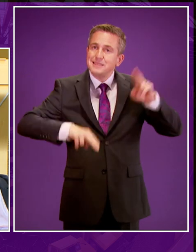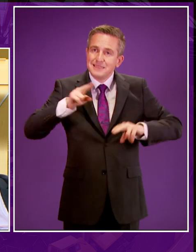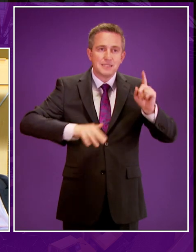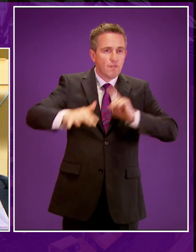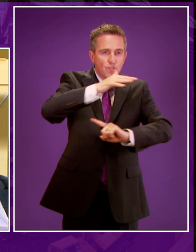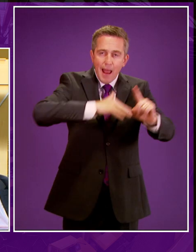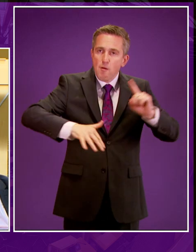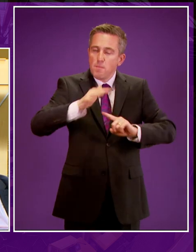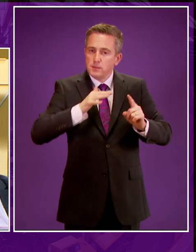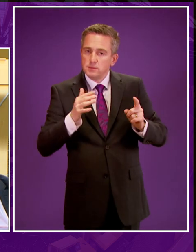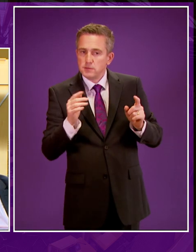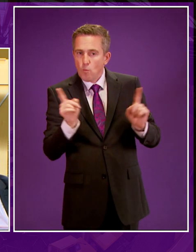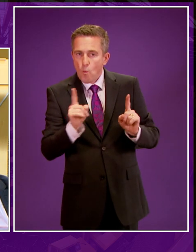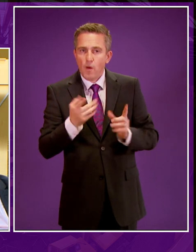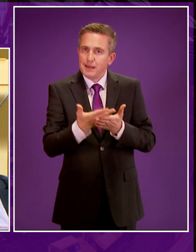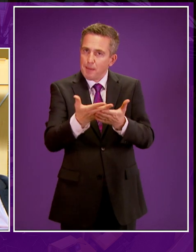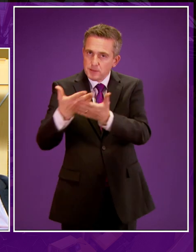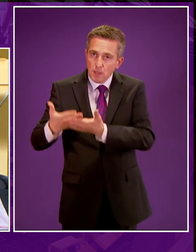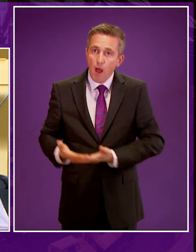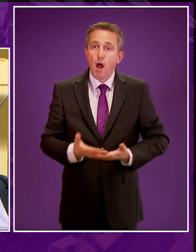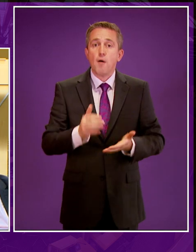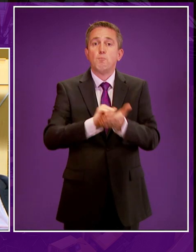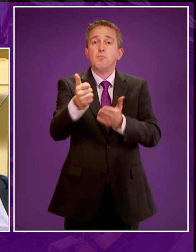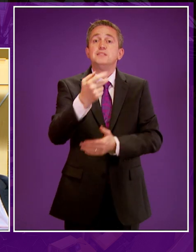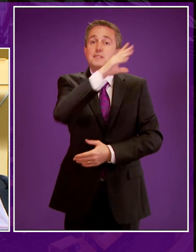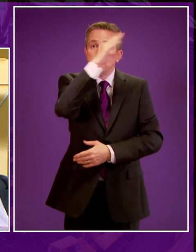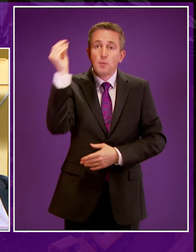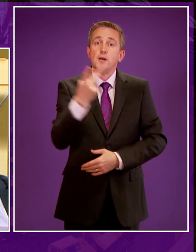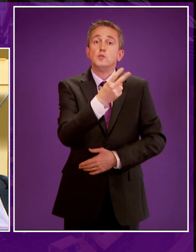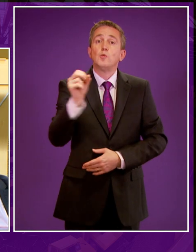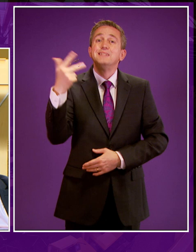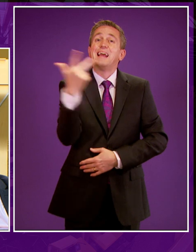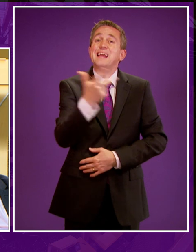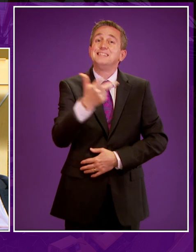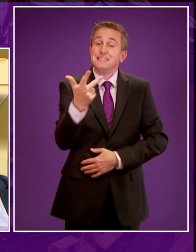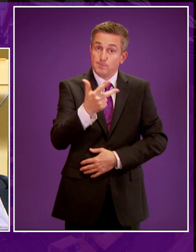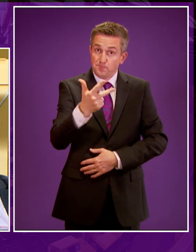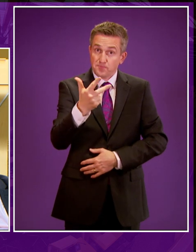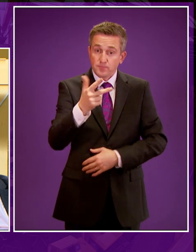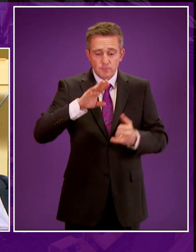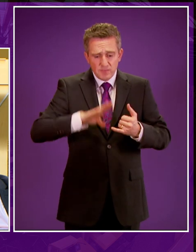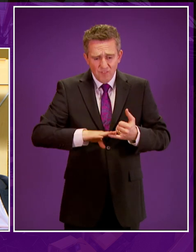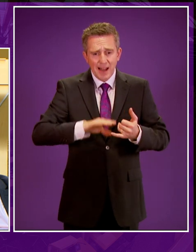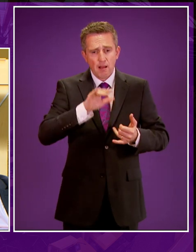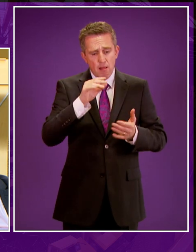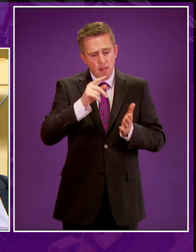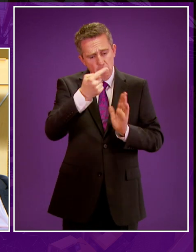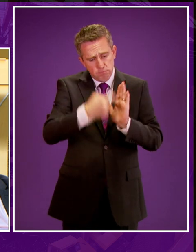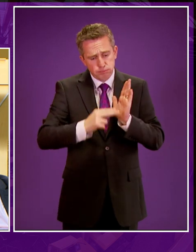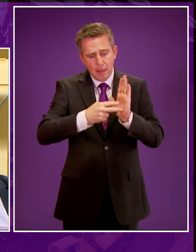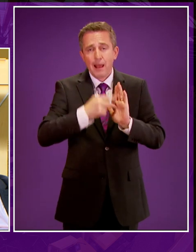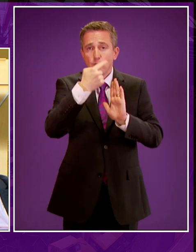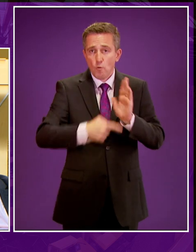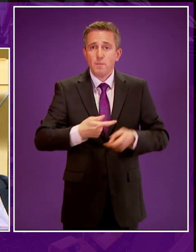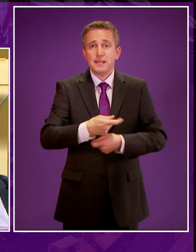which I propose will commence shortly and conclude in summer 2018. We will then formally set out our finalised position, which will be reflected in future